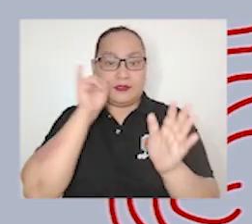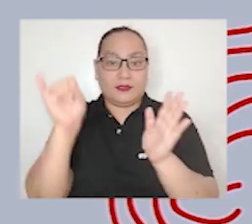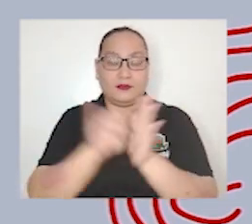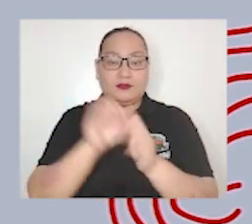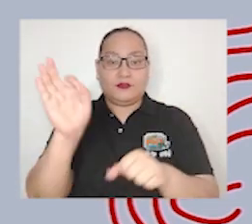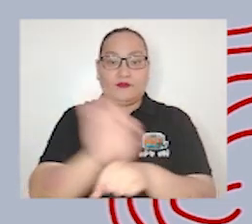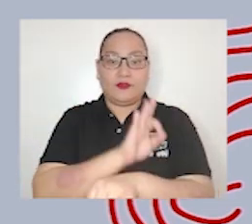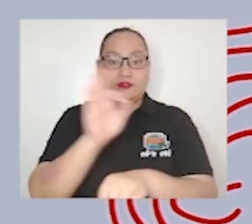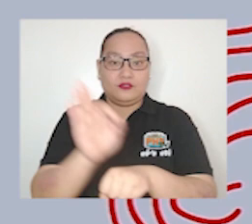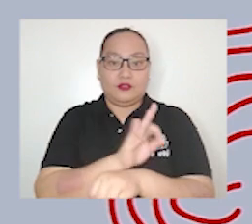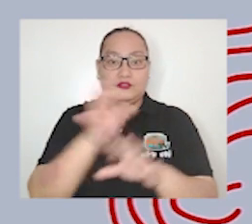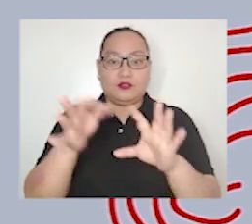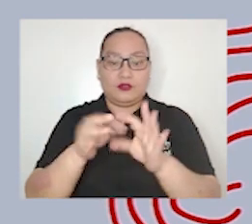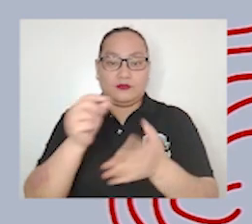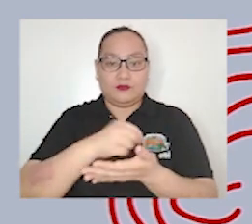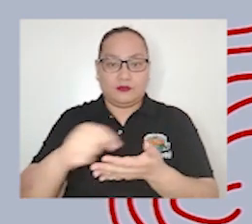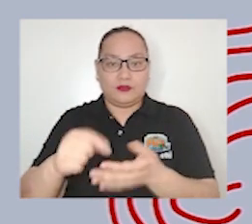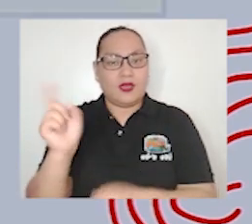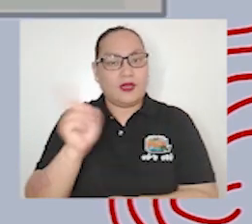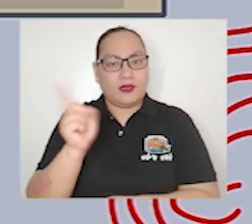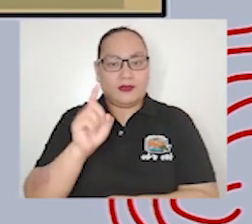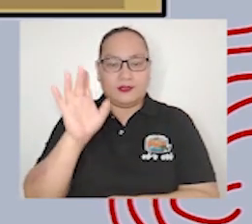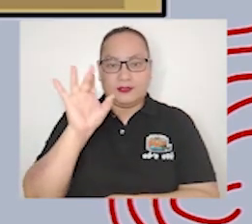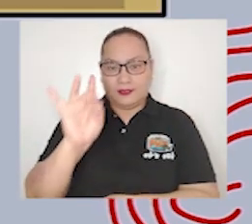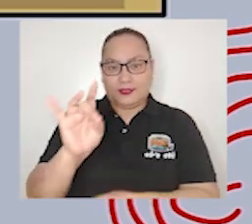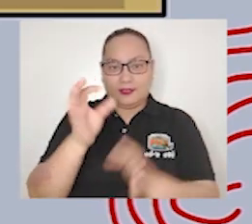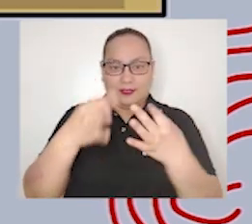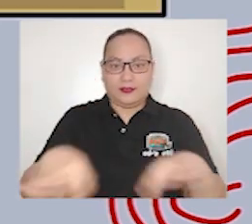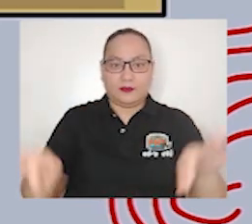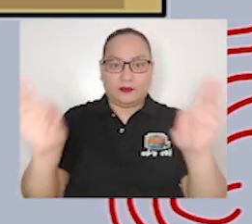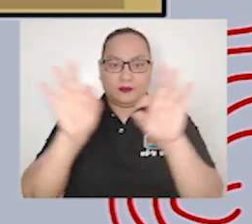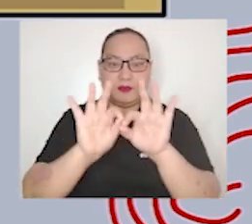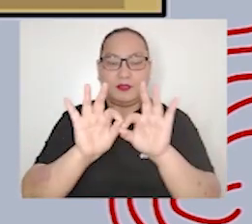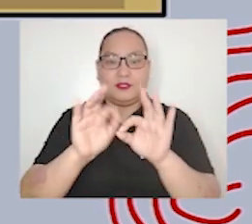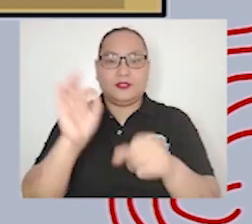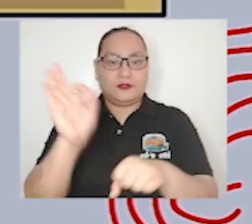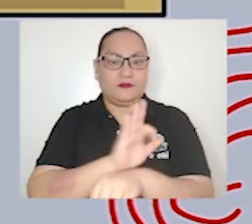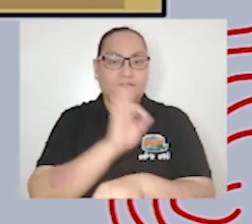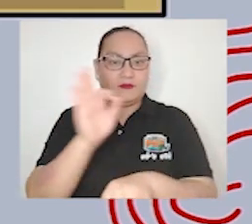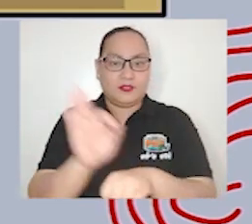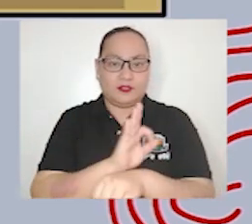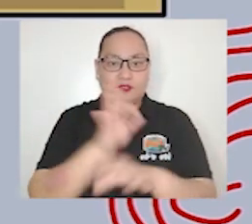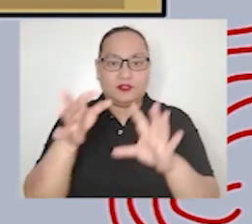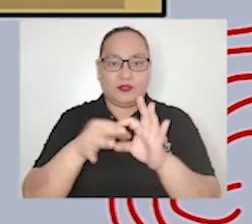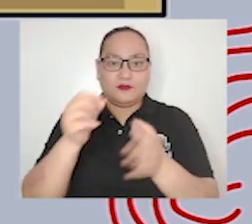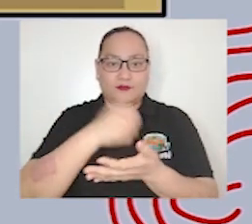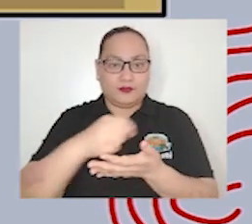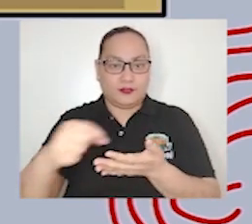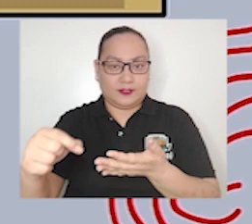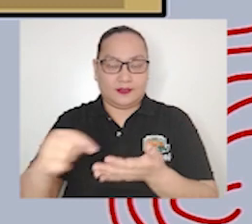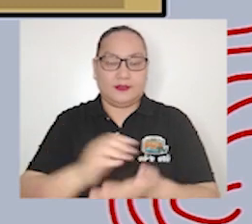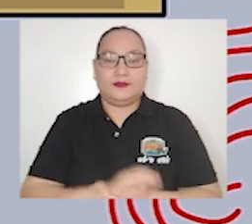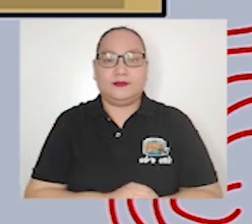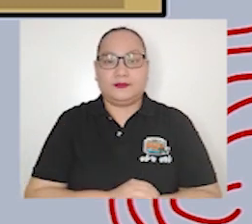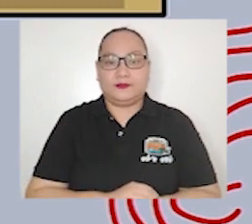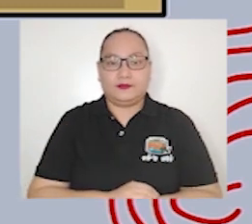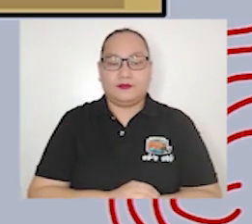eight essential functions of journalism one is information